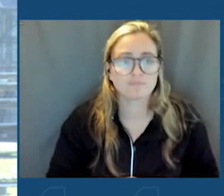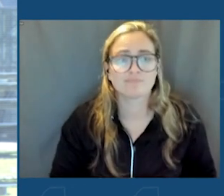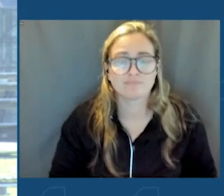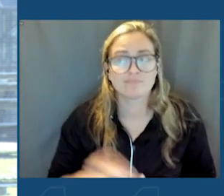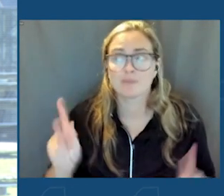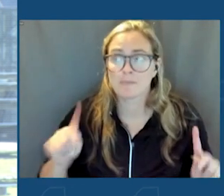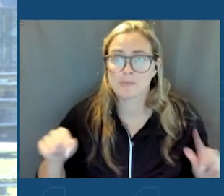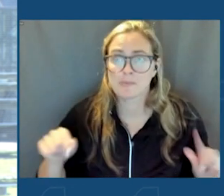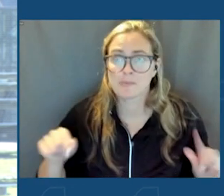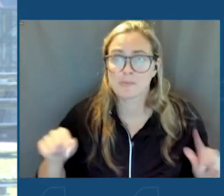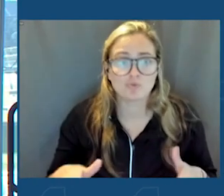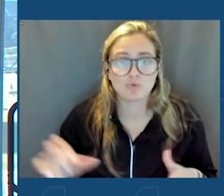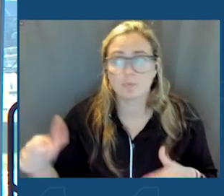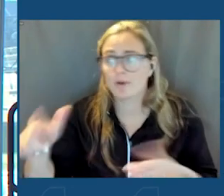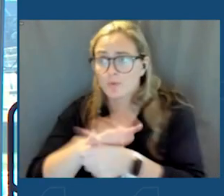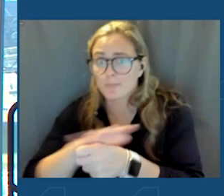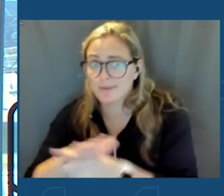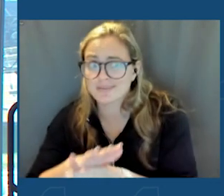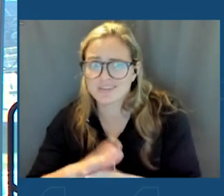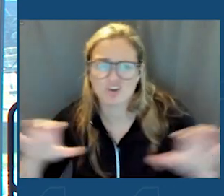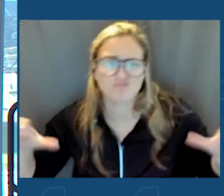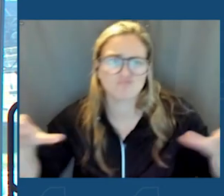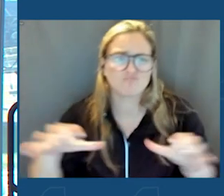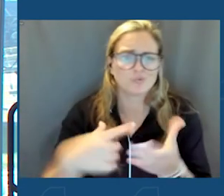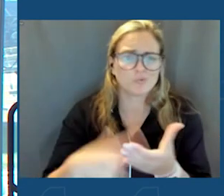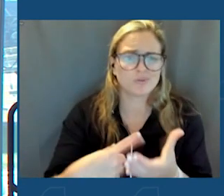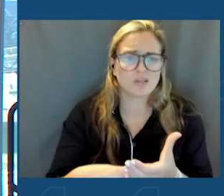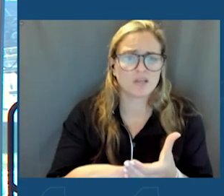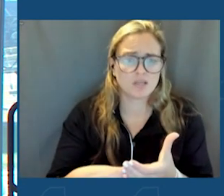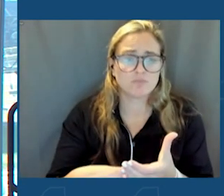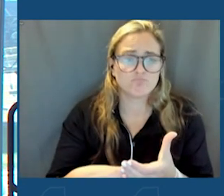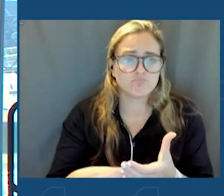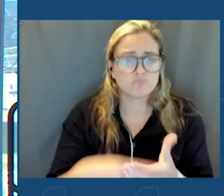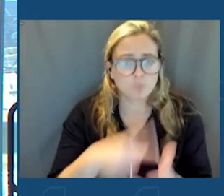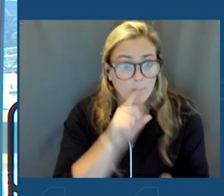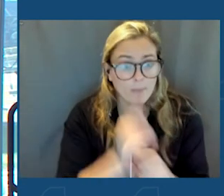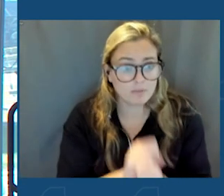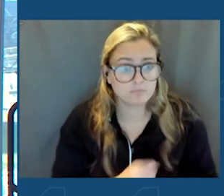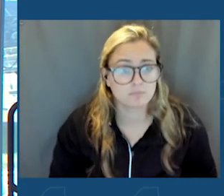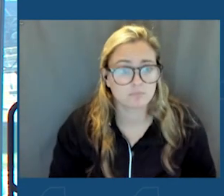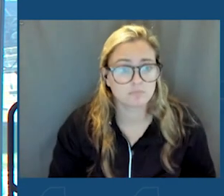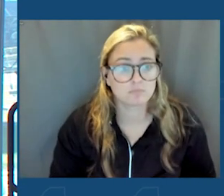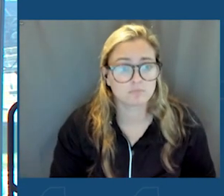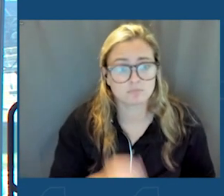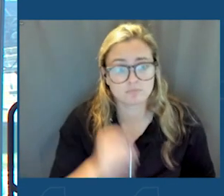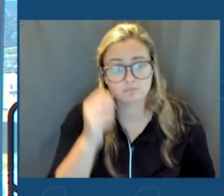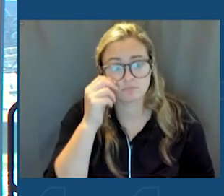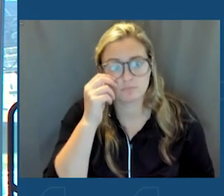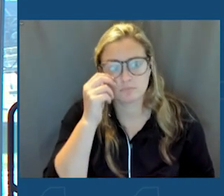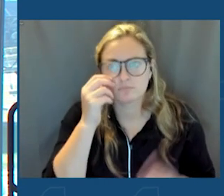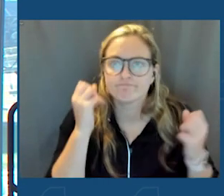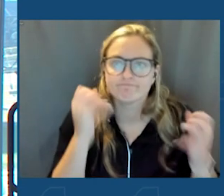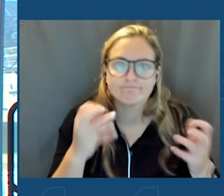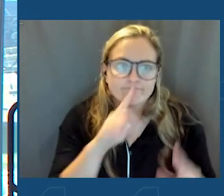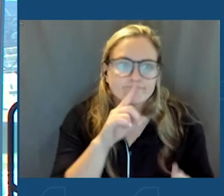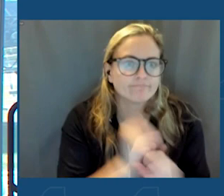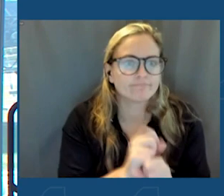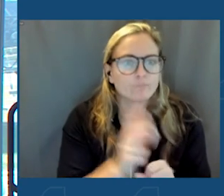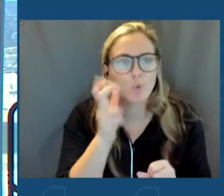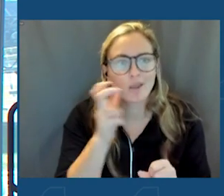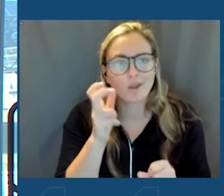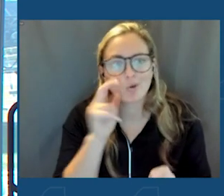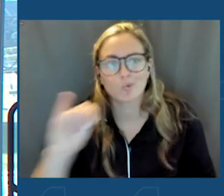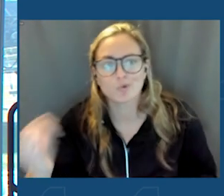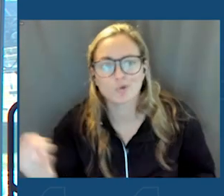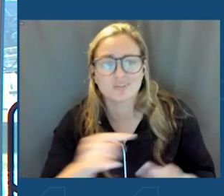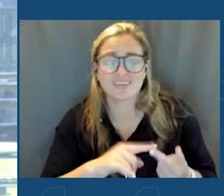are gathered to talk about. So we make commitments. We have a lot of commitments here in New York. You'll hear about commitments in New Jersey. This is